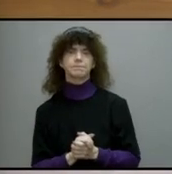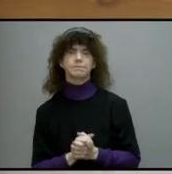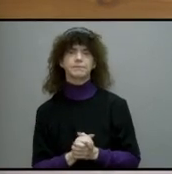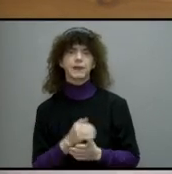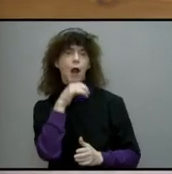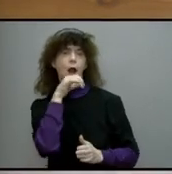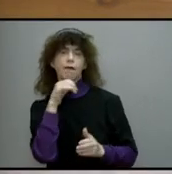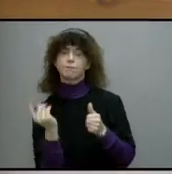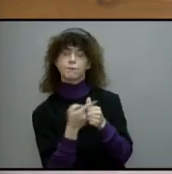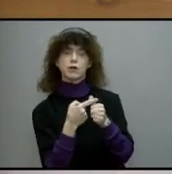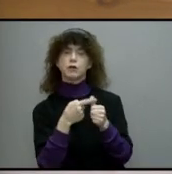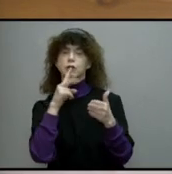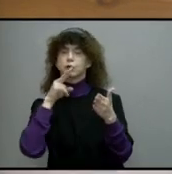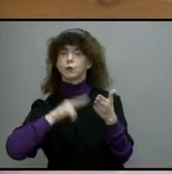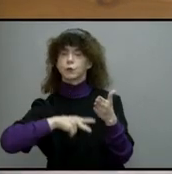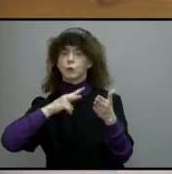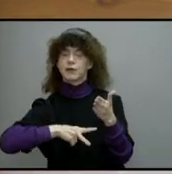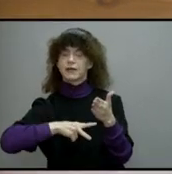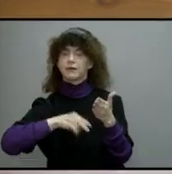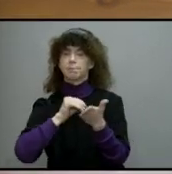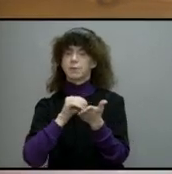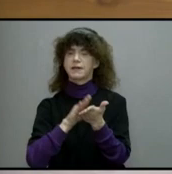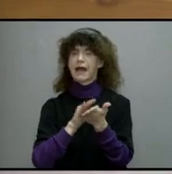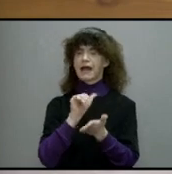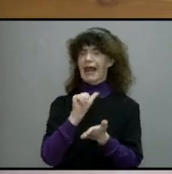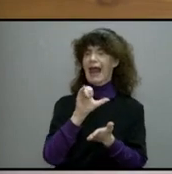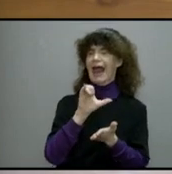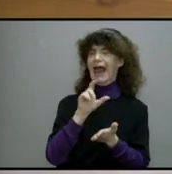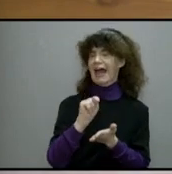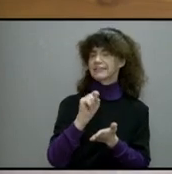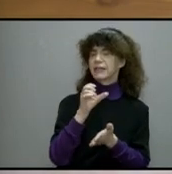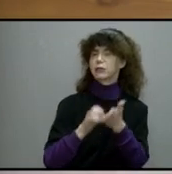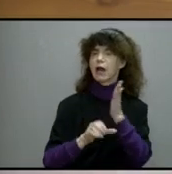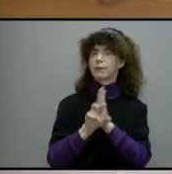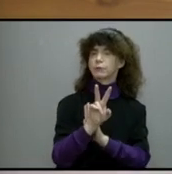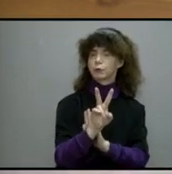Our first reading is from Acts chapter 2.